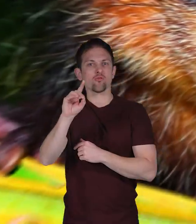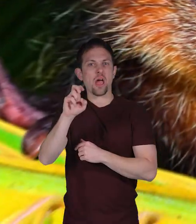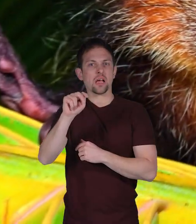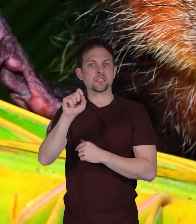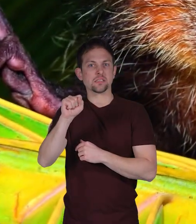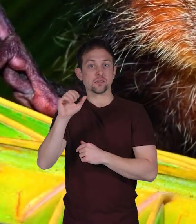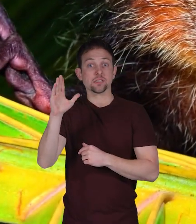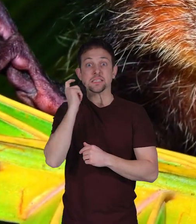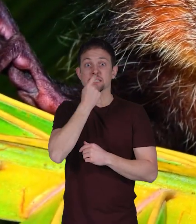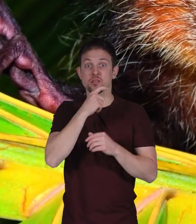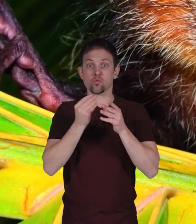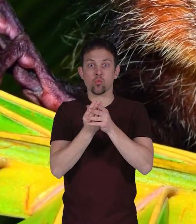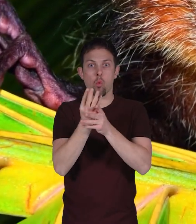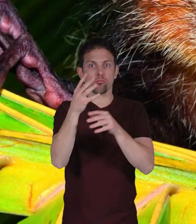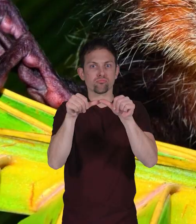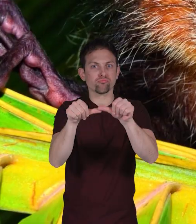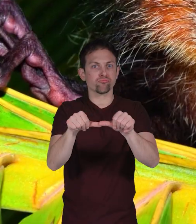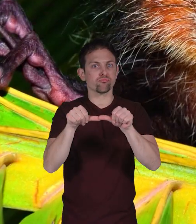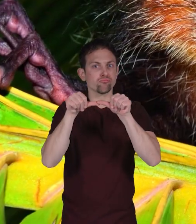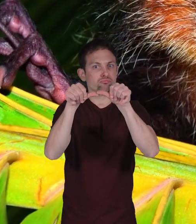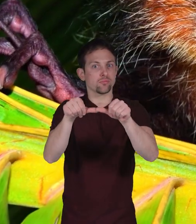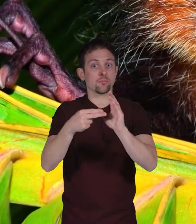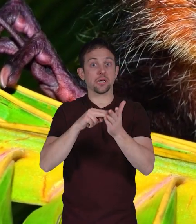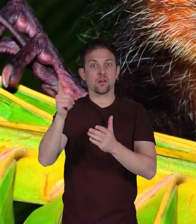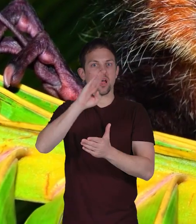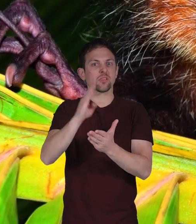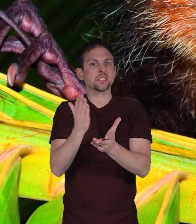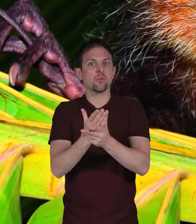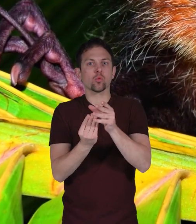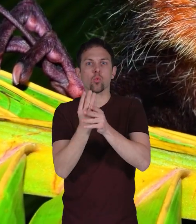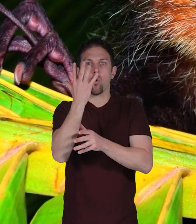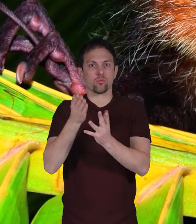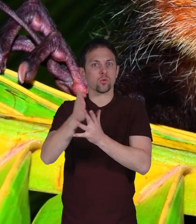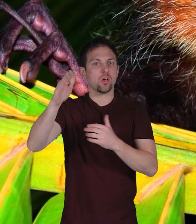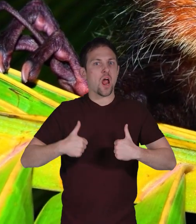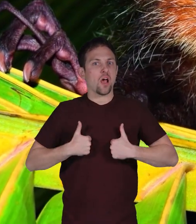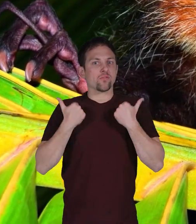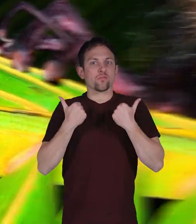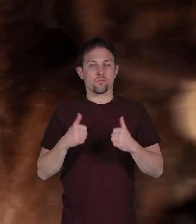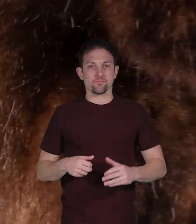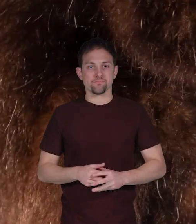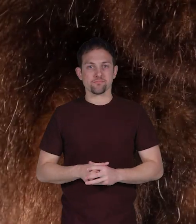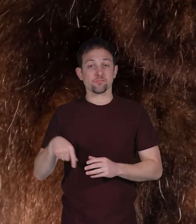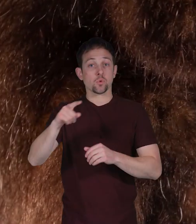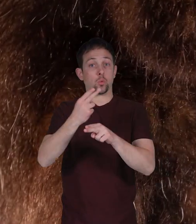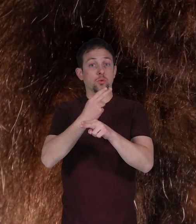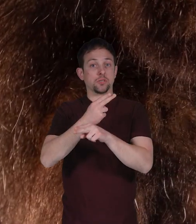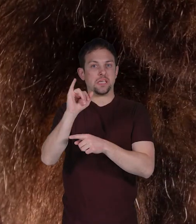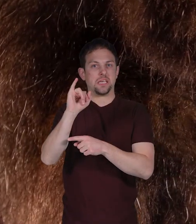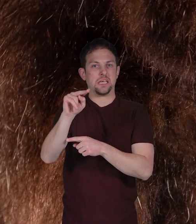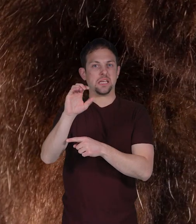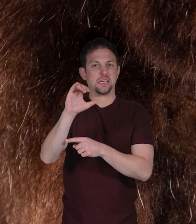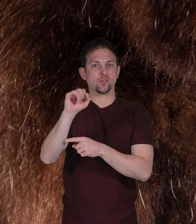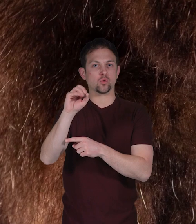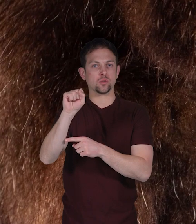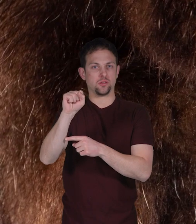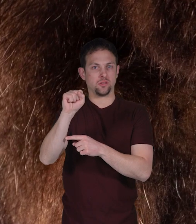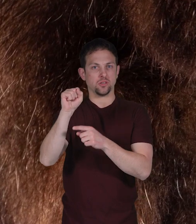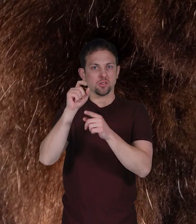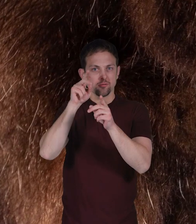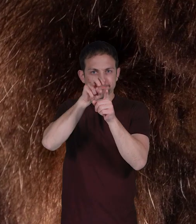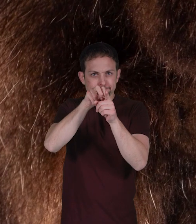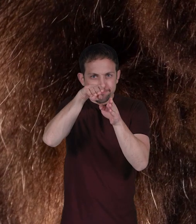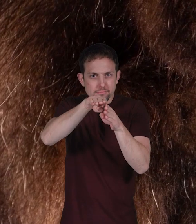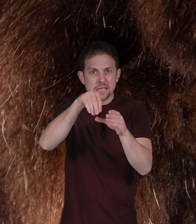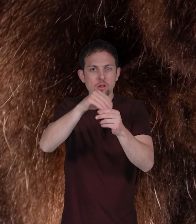their incisor teeth grow perpetually which means they never stop growing throughout their lives they use their incisors to burrow